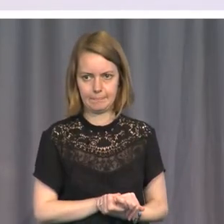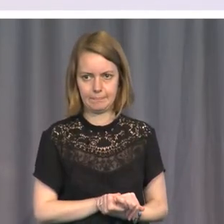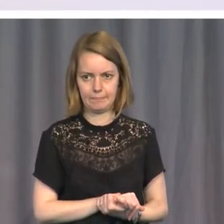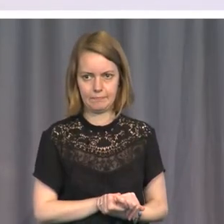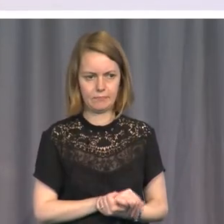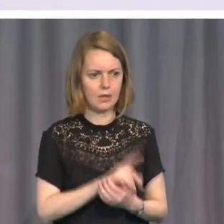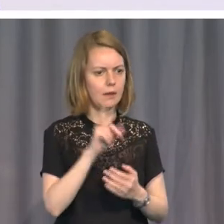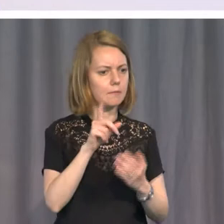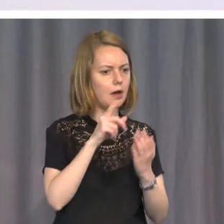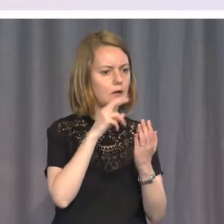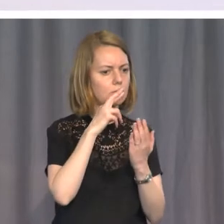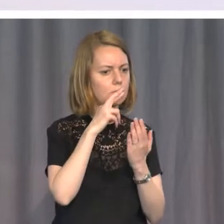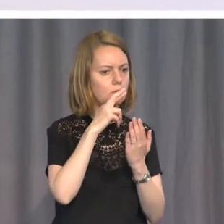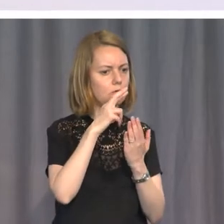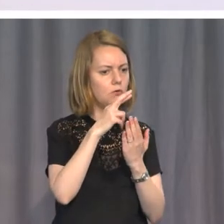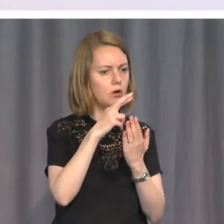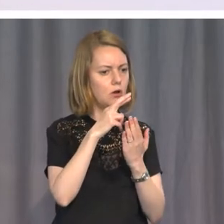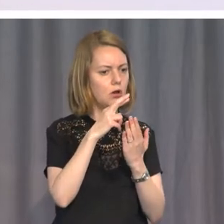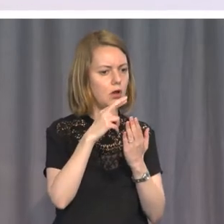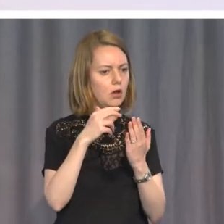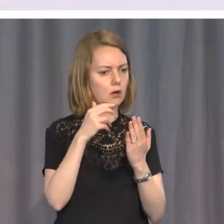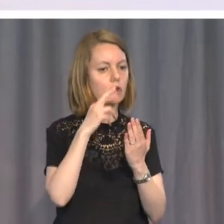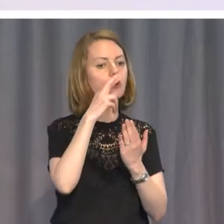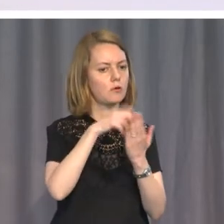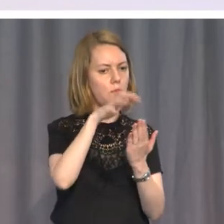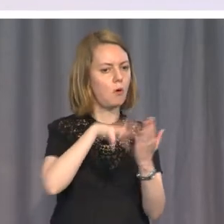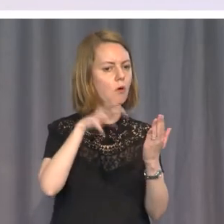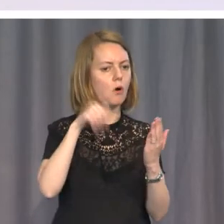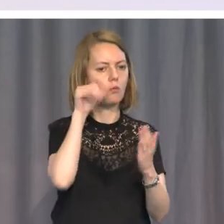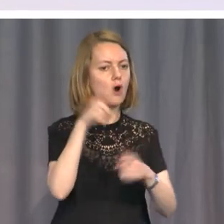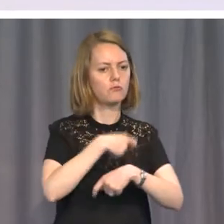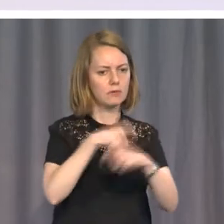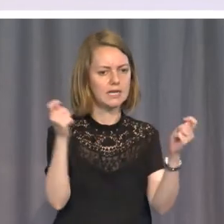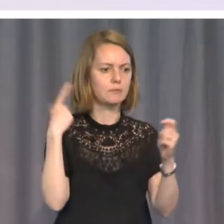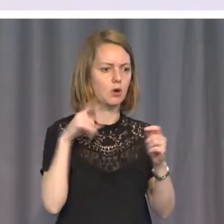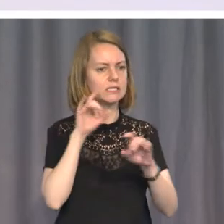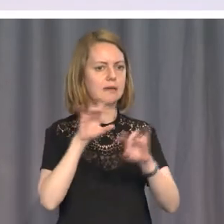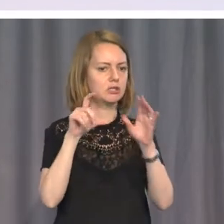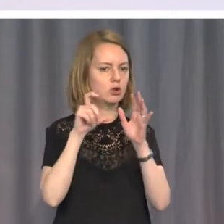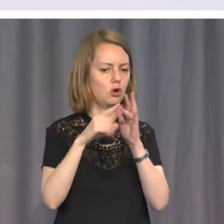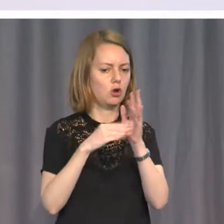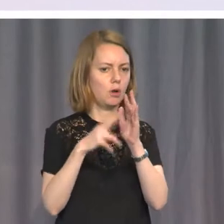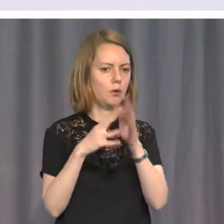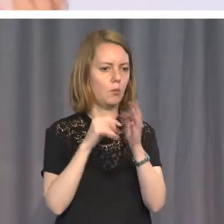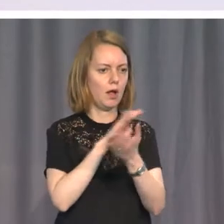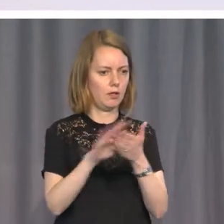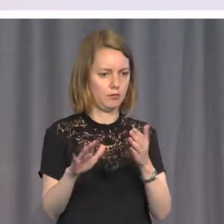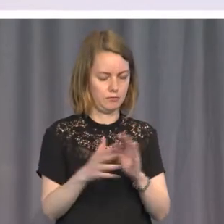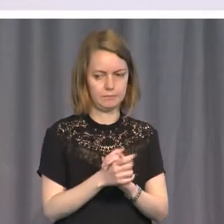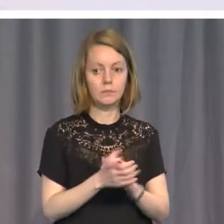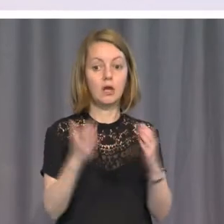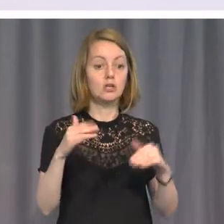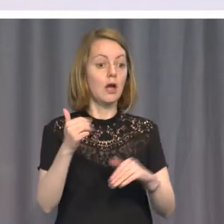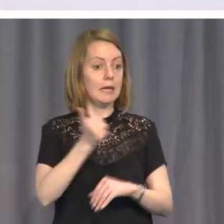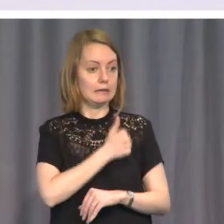lest it spoil the Commonwealth Conference. Well, that shabby event has been and gone. Canada took the lead, how galling it